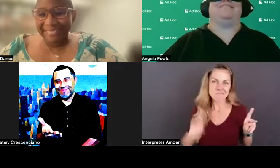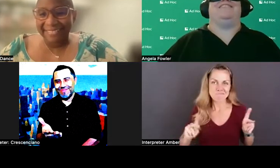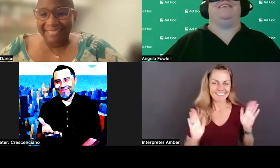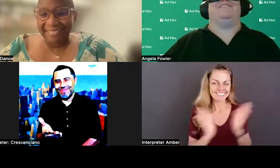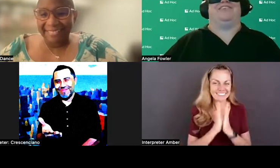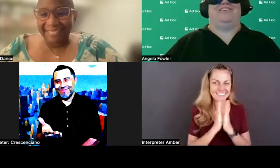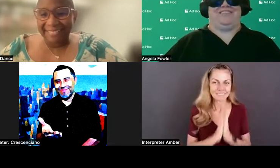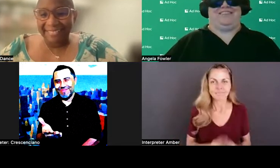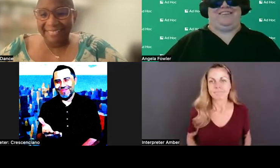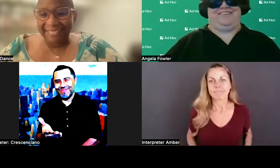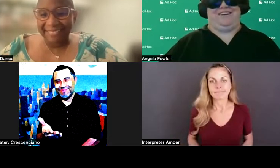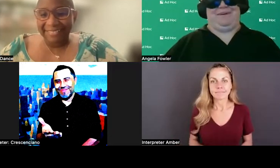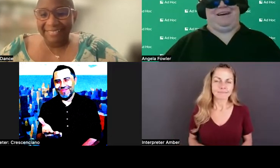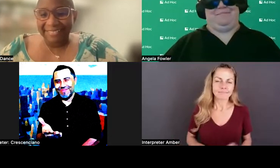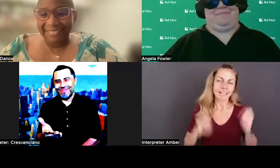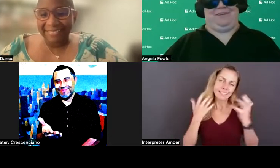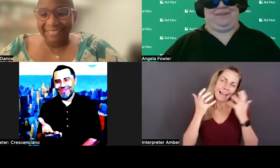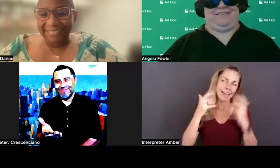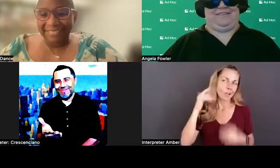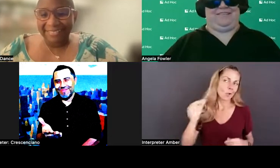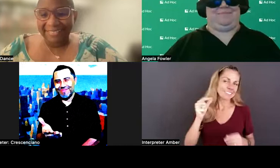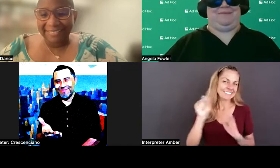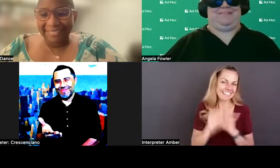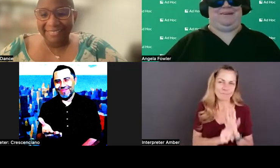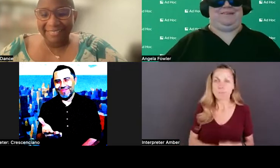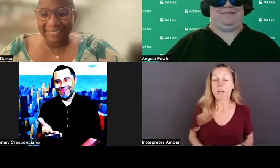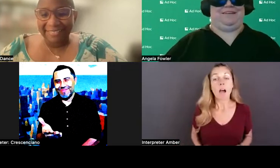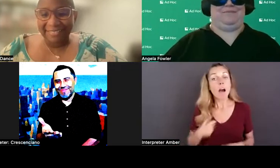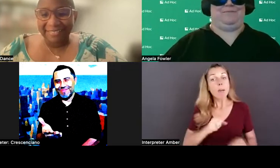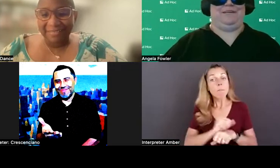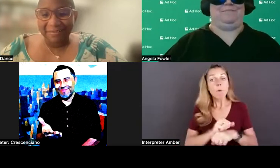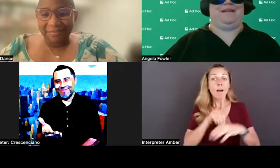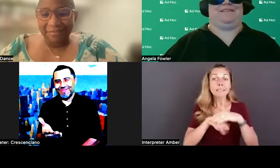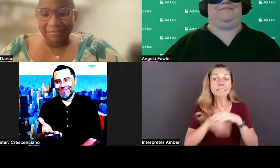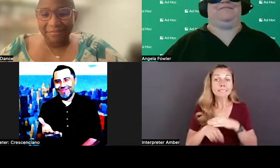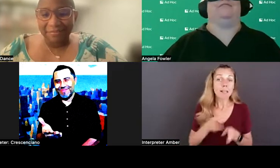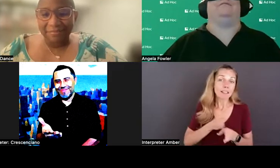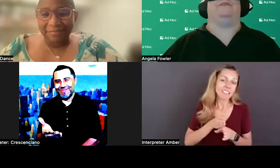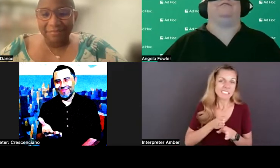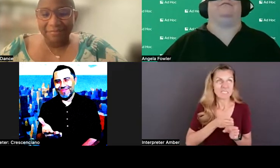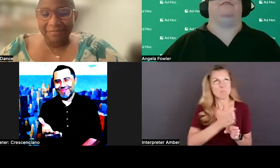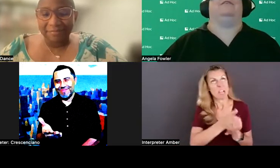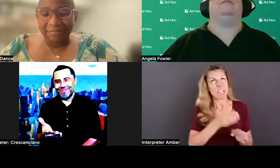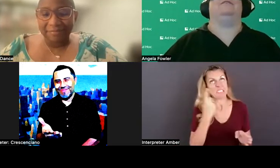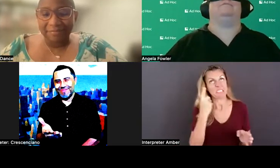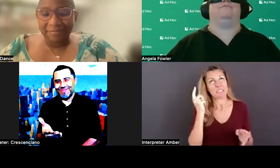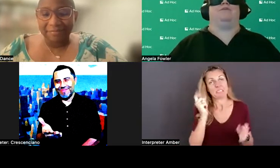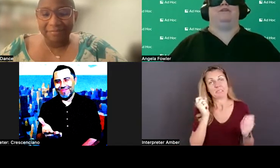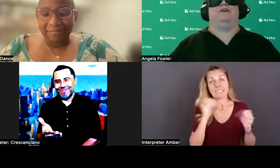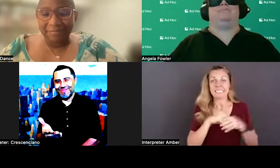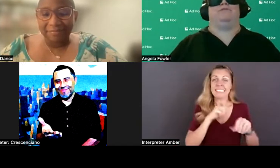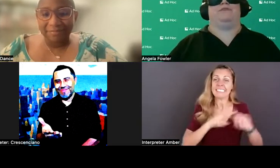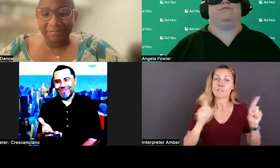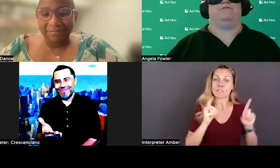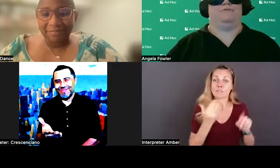Big shout-out for the Golden State. I've been working in the accessibility space in one capacity for another for